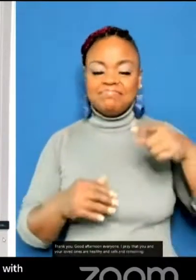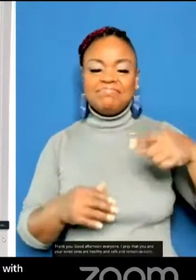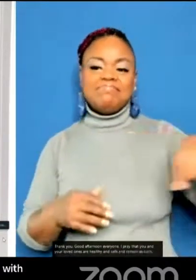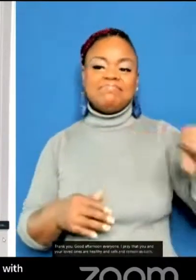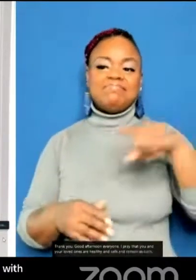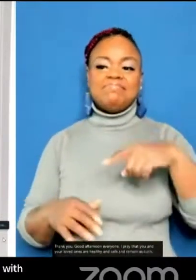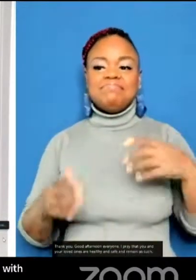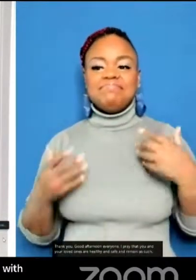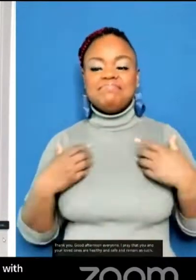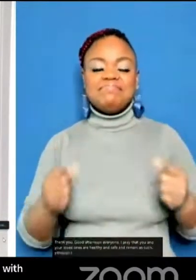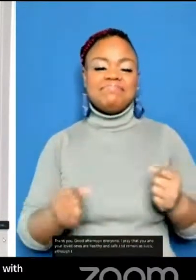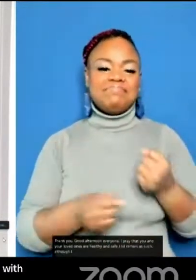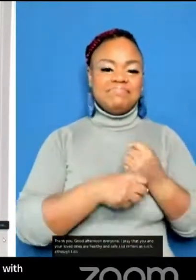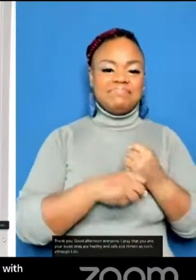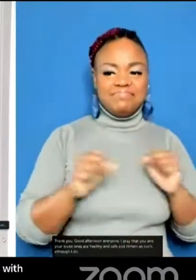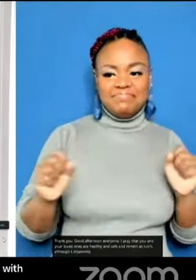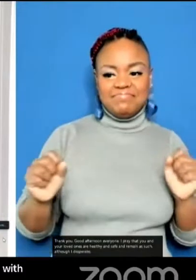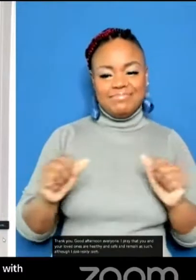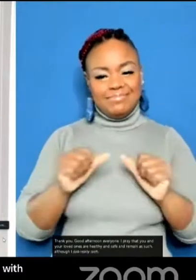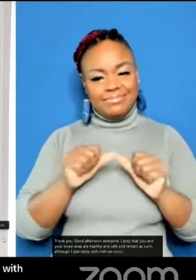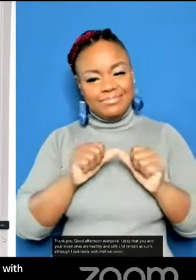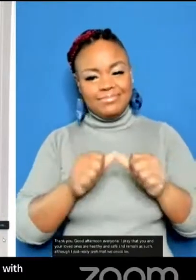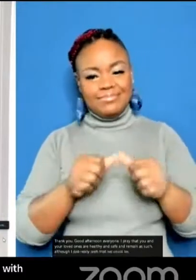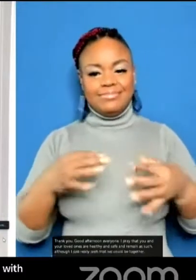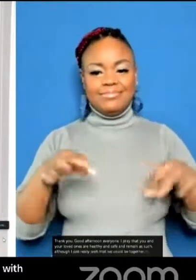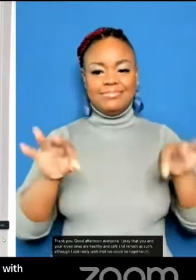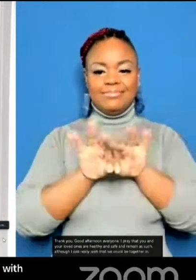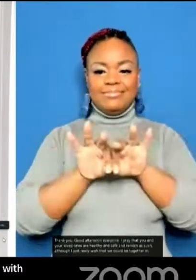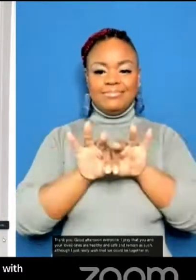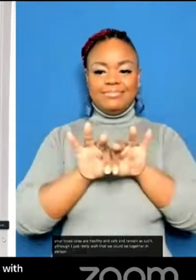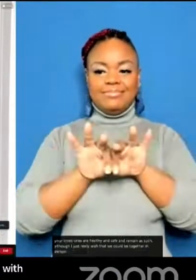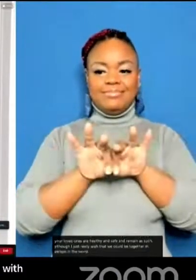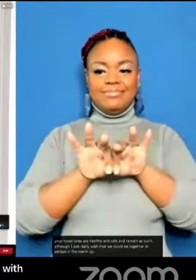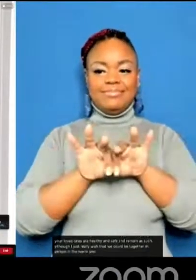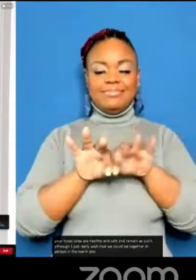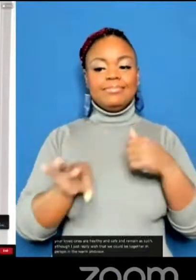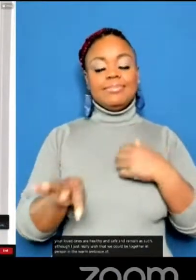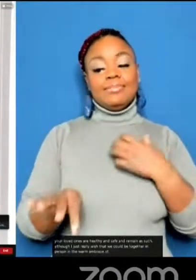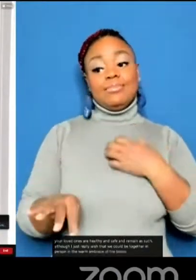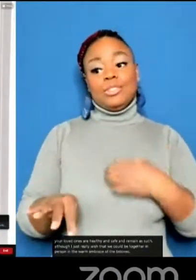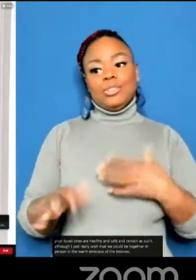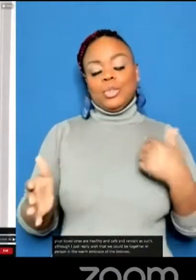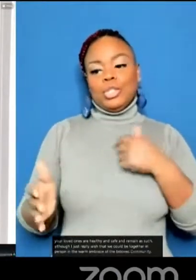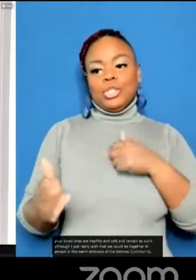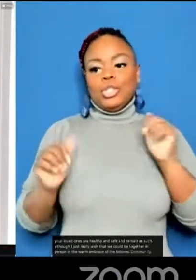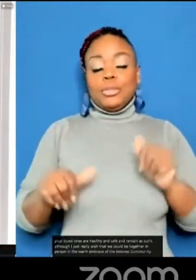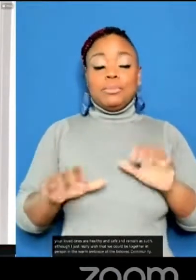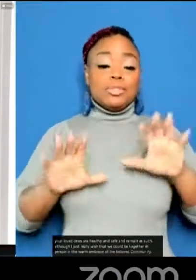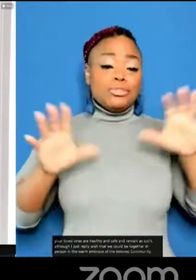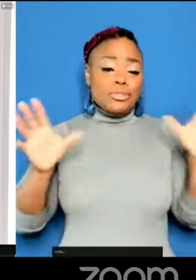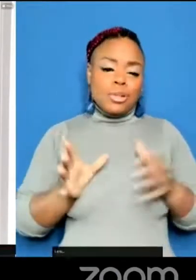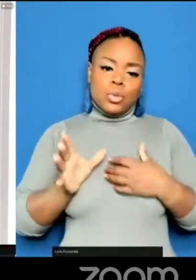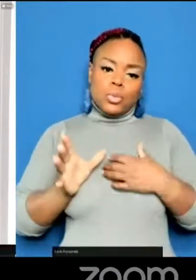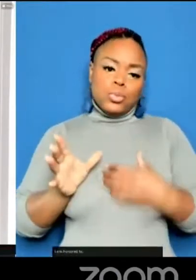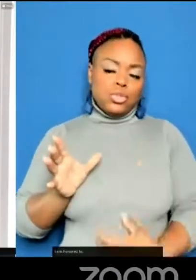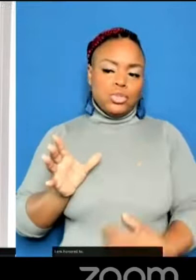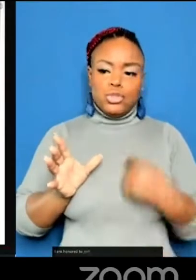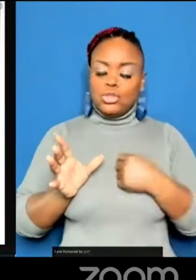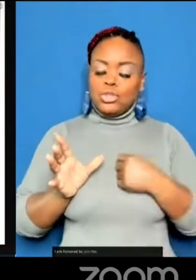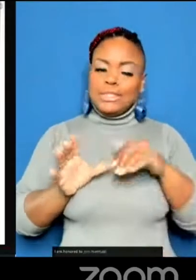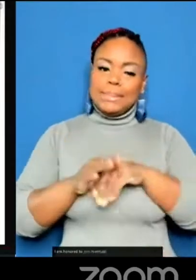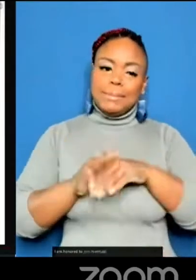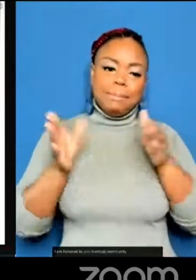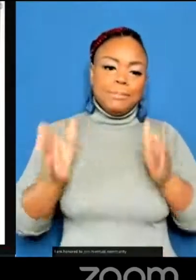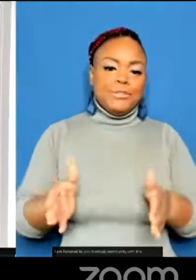Although I desperately wish that we could be together in person in the warm embrace of the beloved community, I am honored to join in virtual